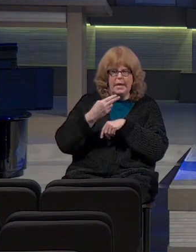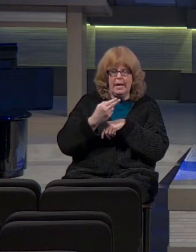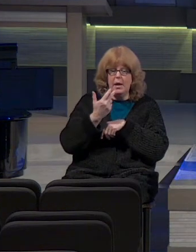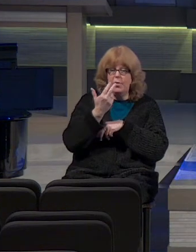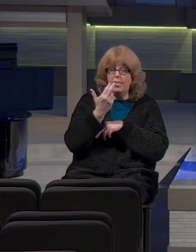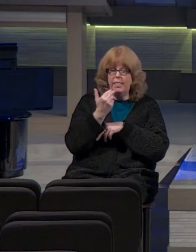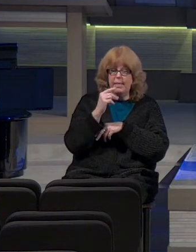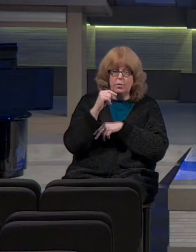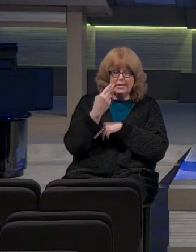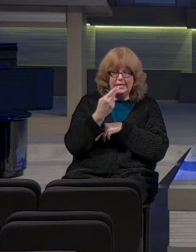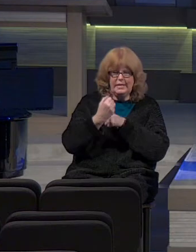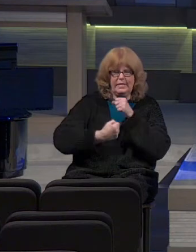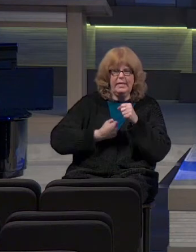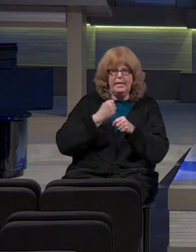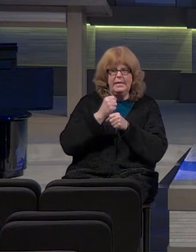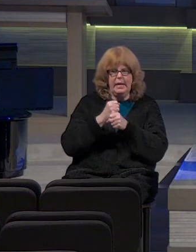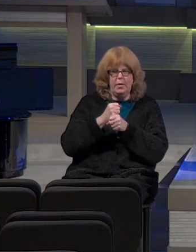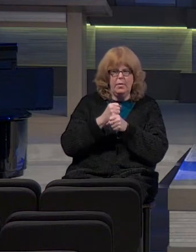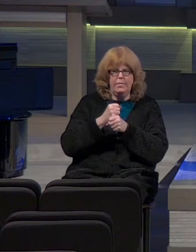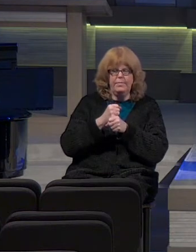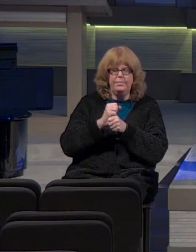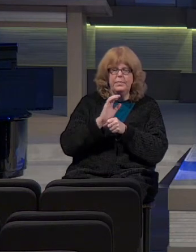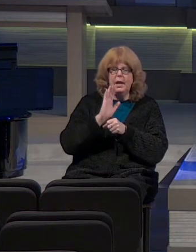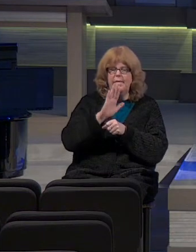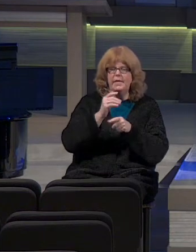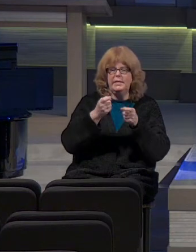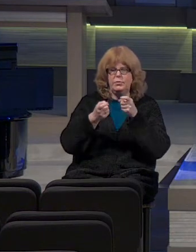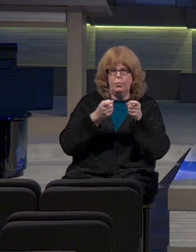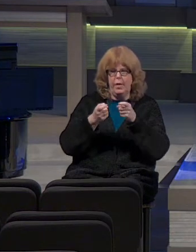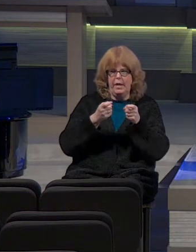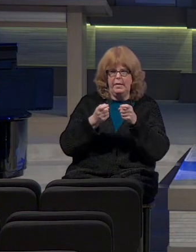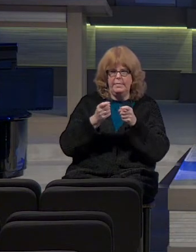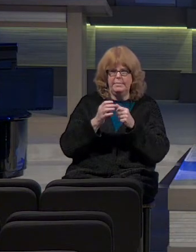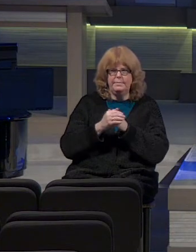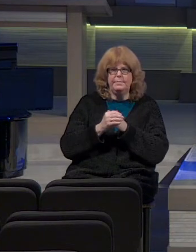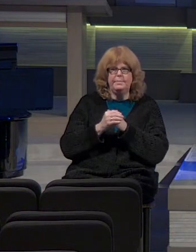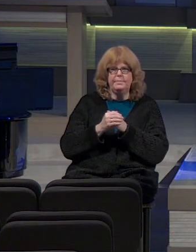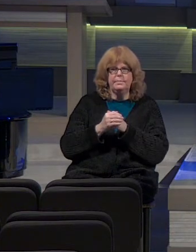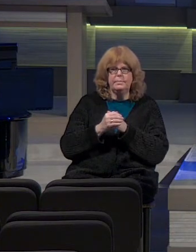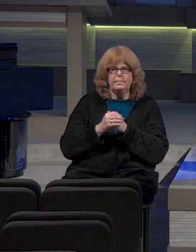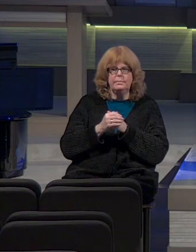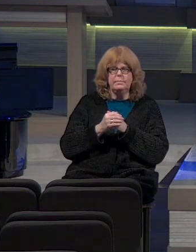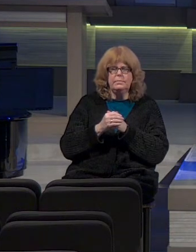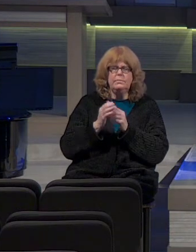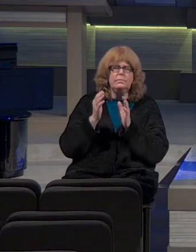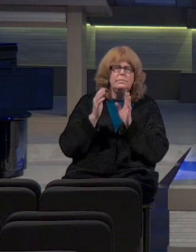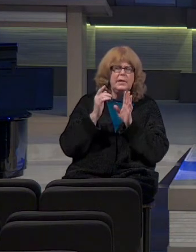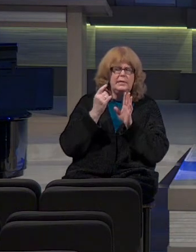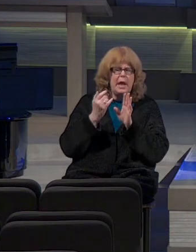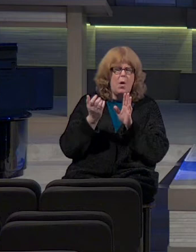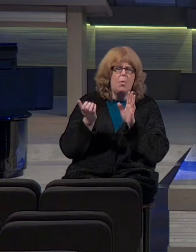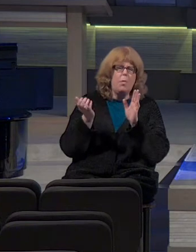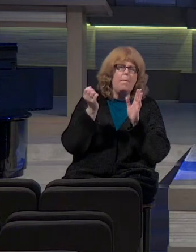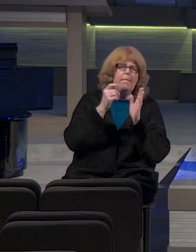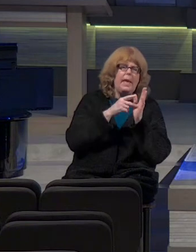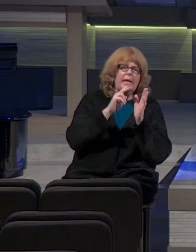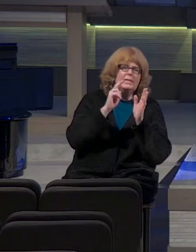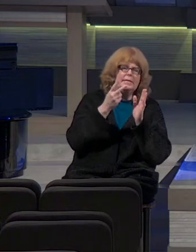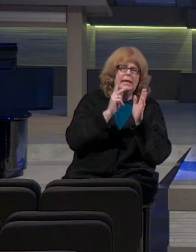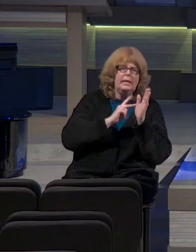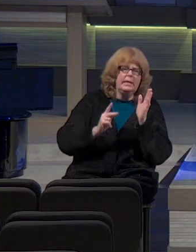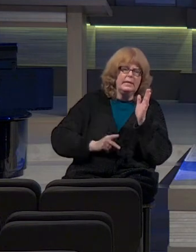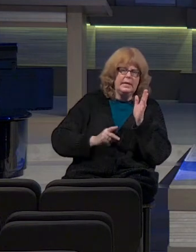thirteenth year of his reign. Let's flip to 2 Kings chapter